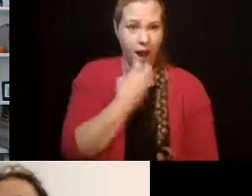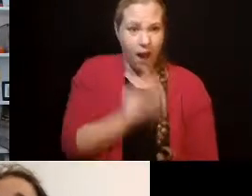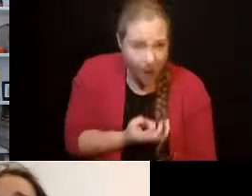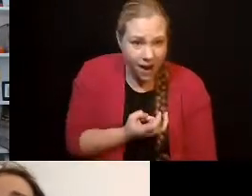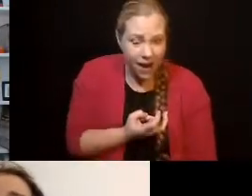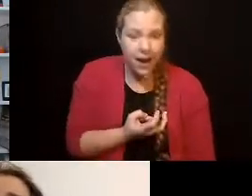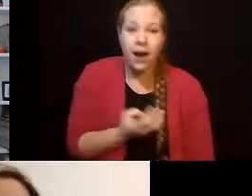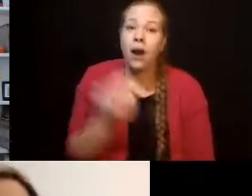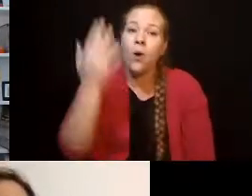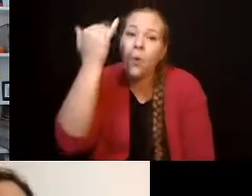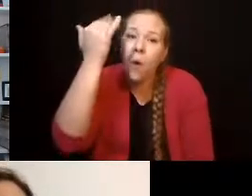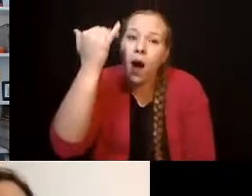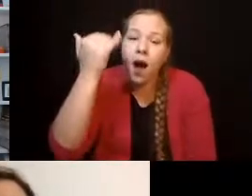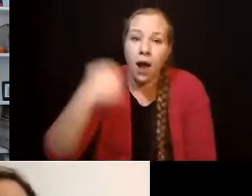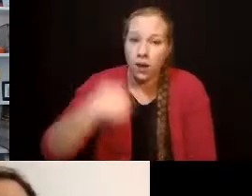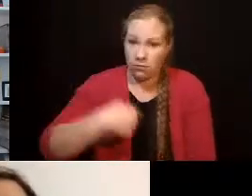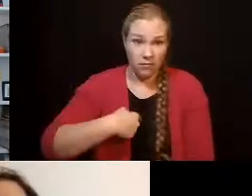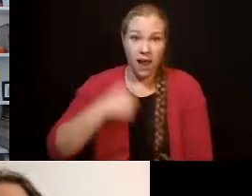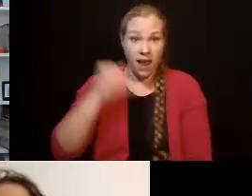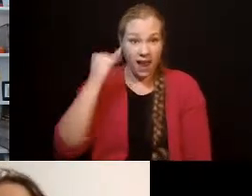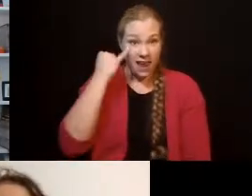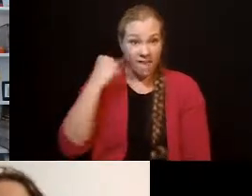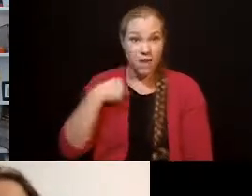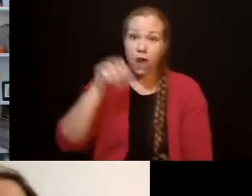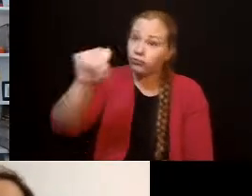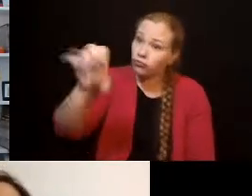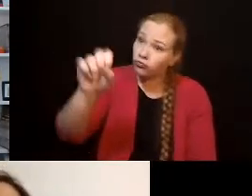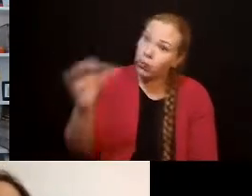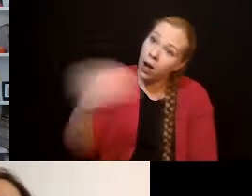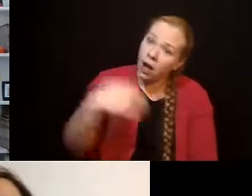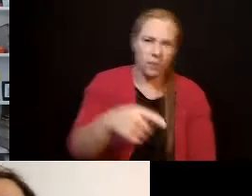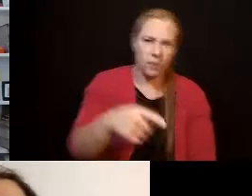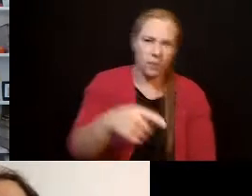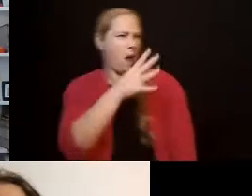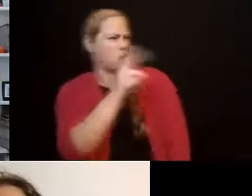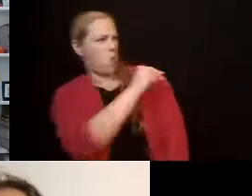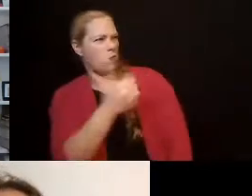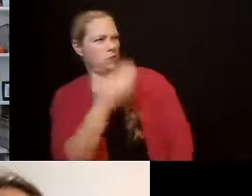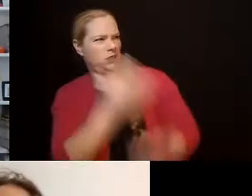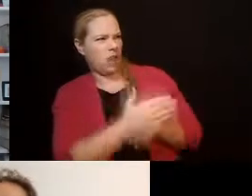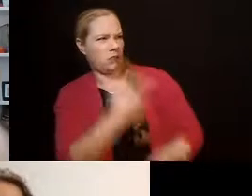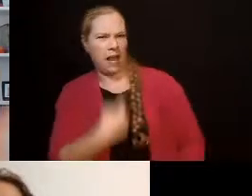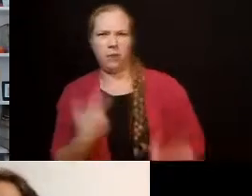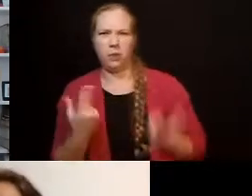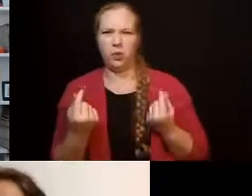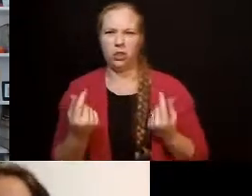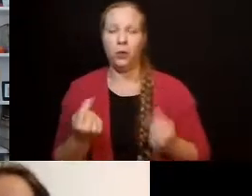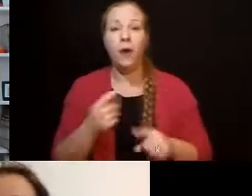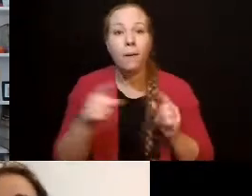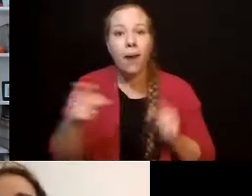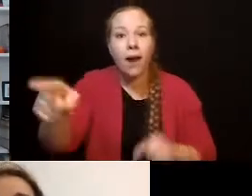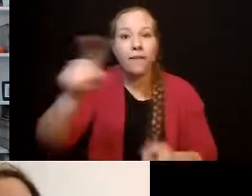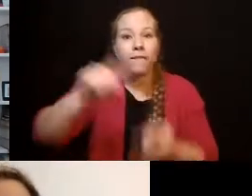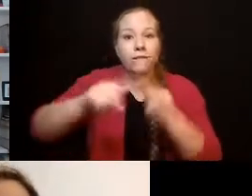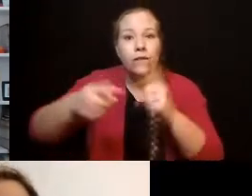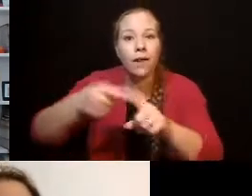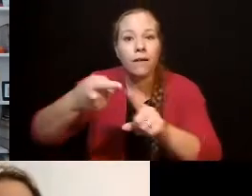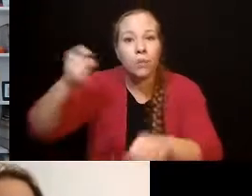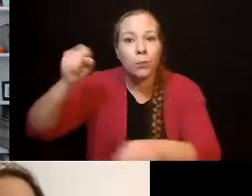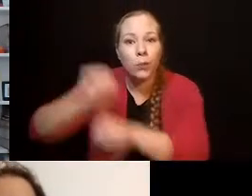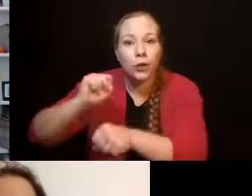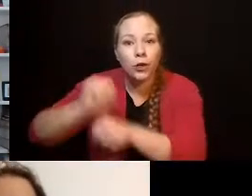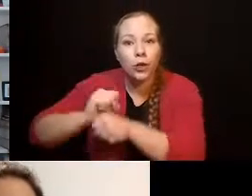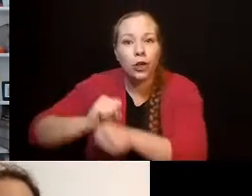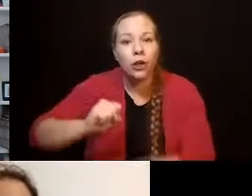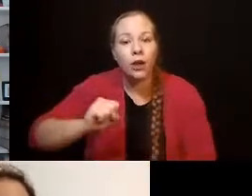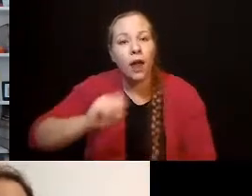basketball with me. And he crawled out there on that trampoline and played. Right? So, again, just knowing